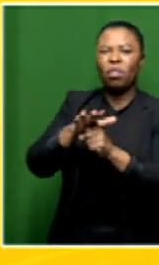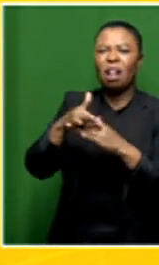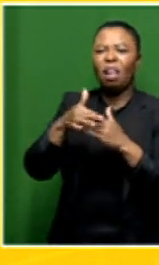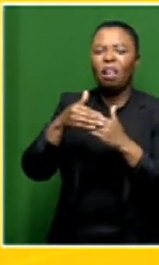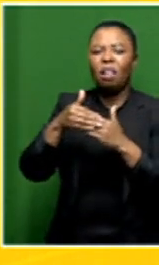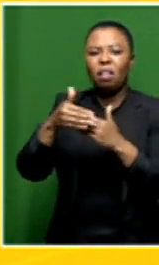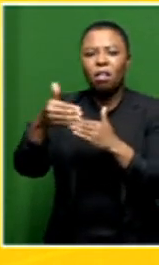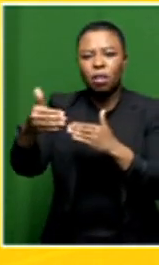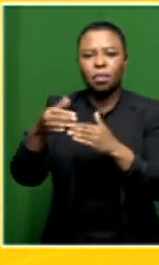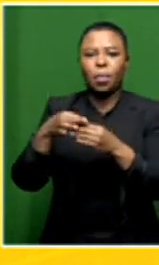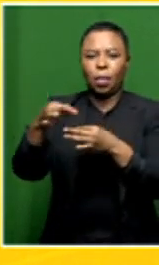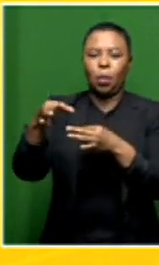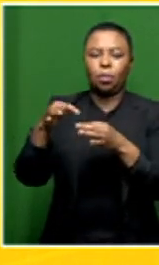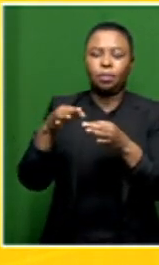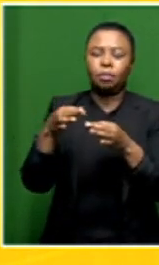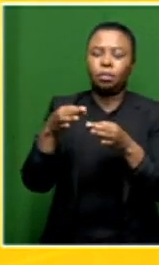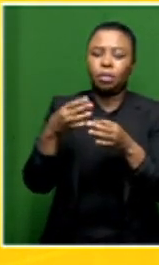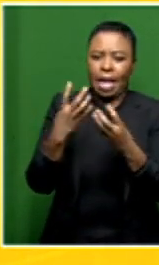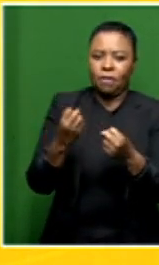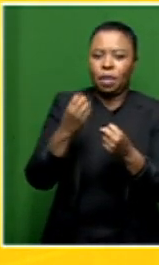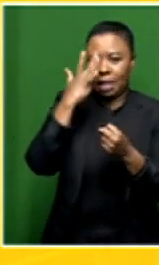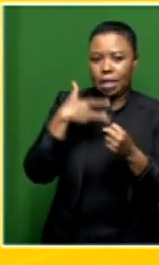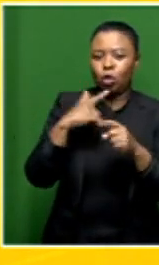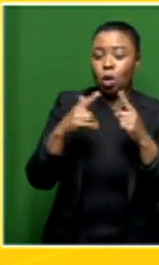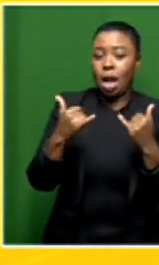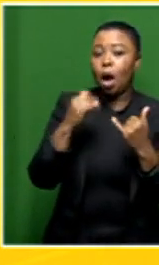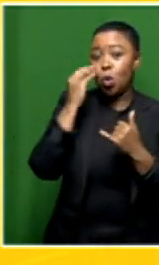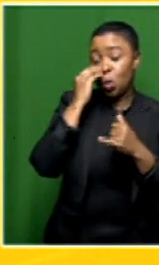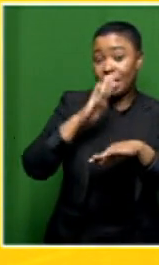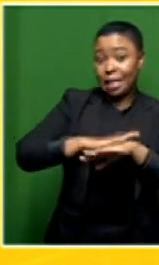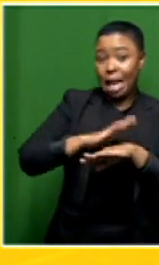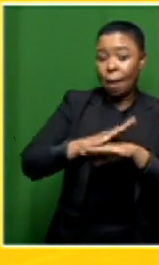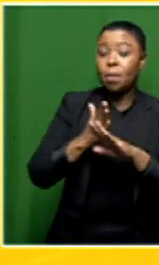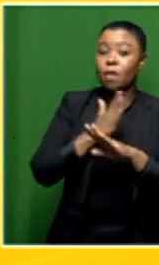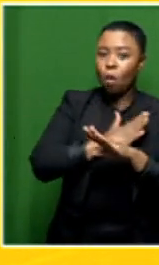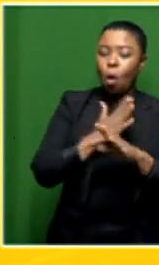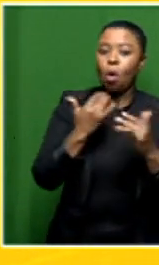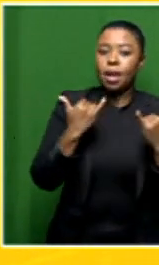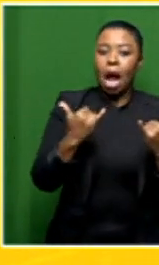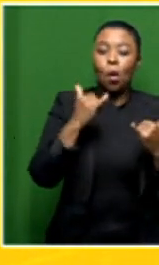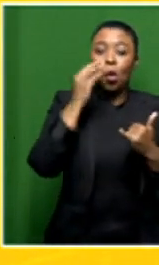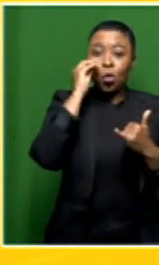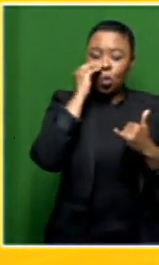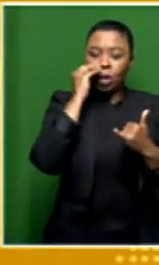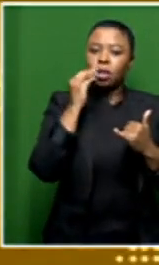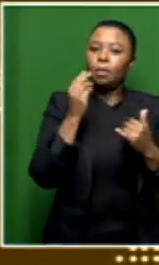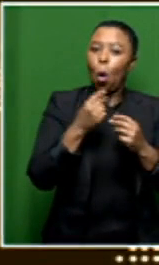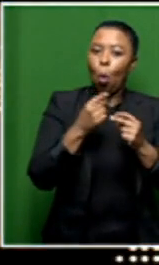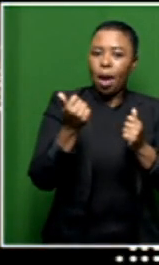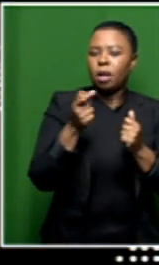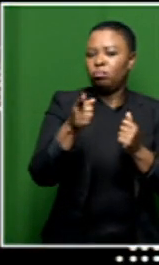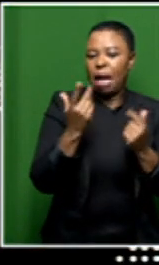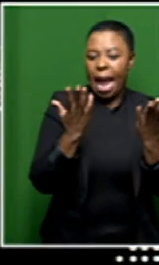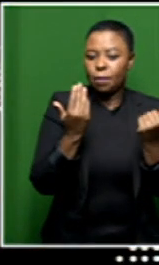park that one and of course uh we are about to get to news time but just before we get to that uh just a quick look at what you can